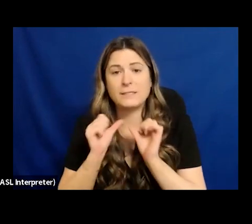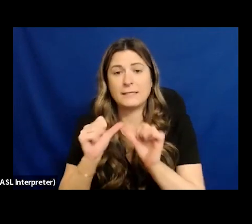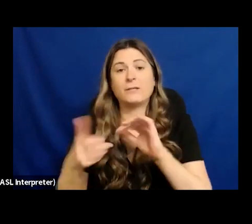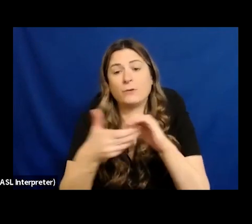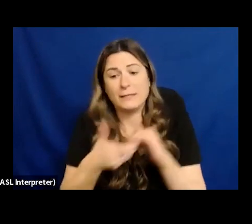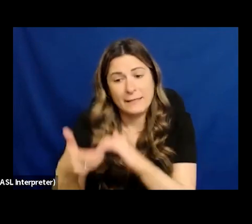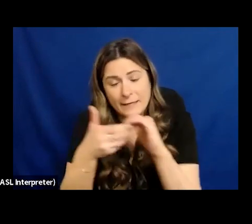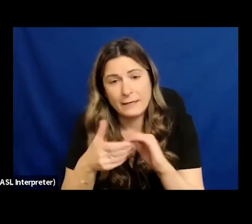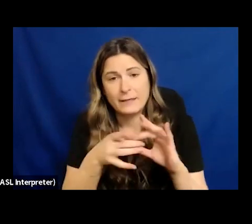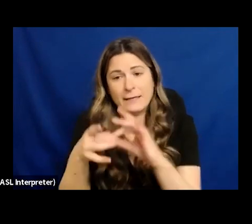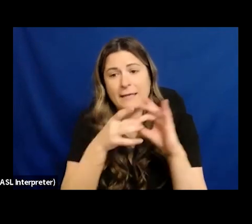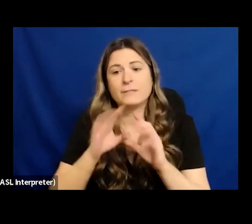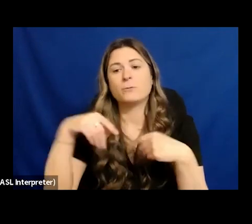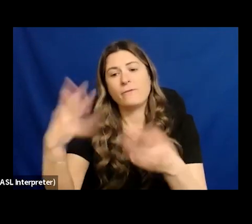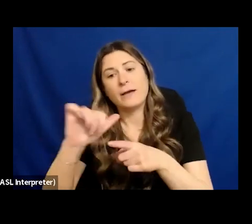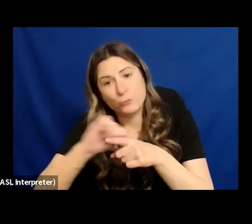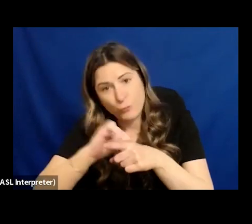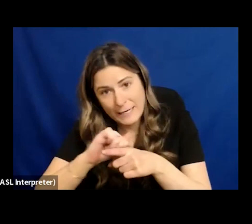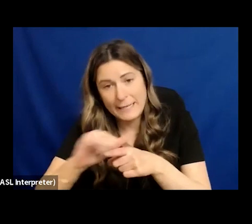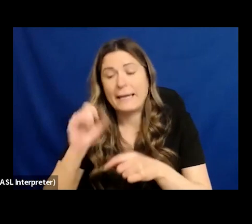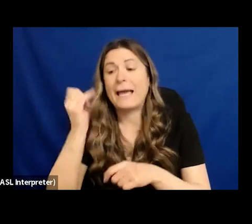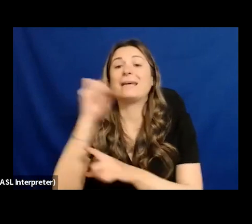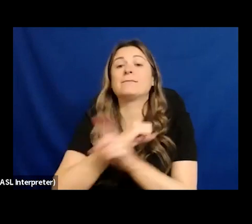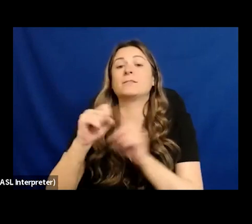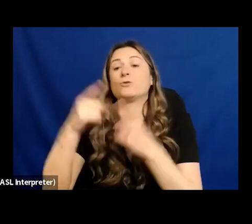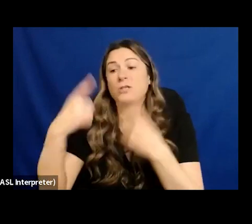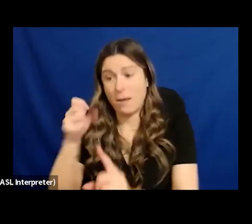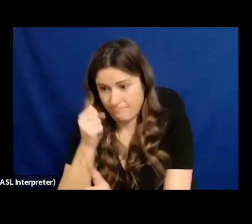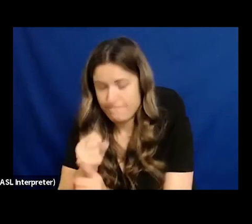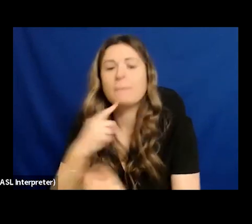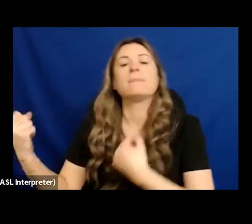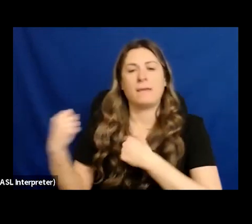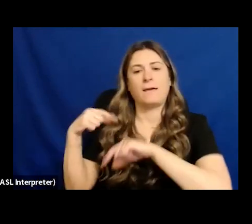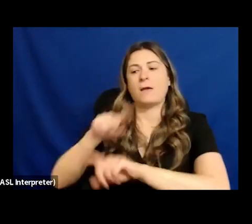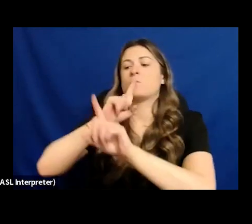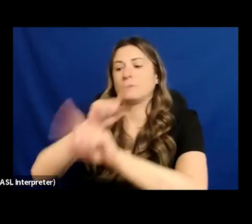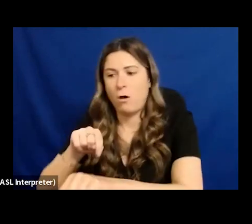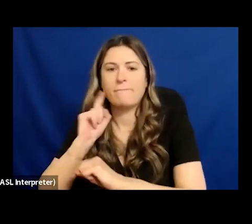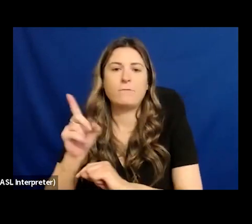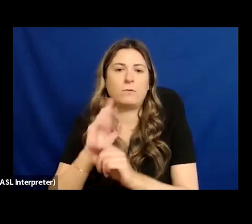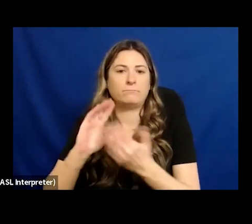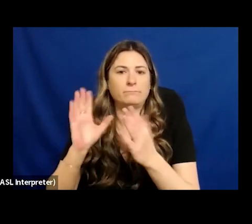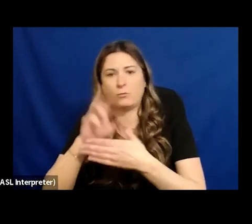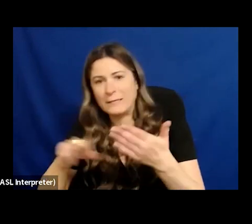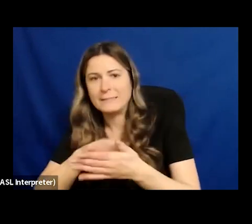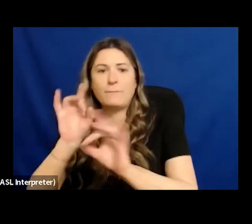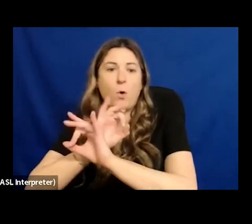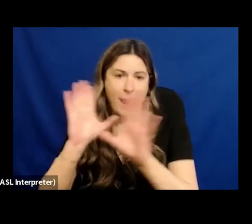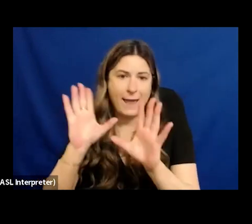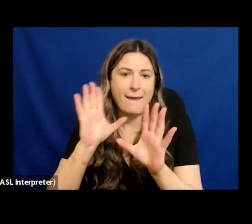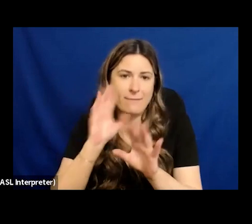and training to prevent and respond to incidences of racism and hate in communities across what is colonially known as bc